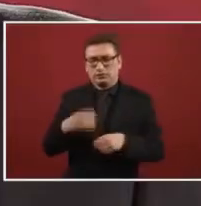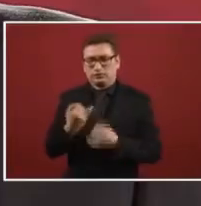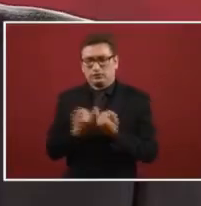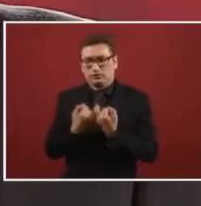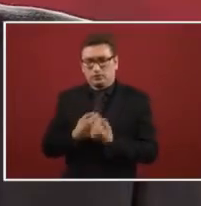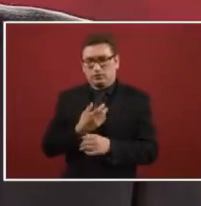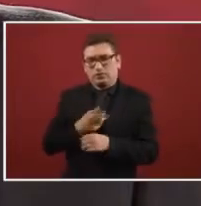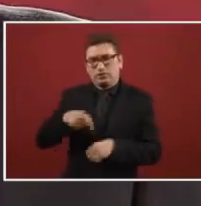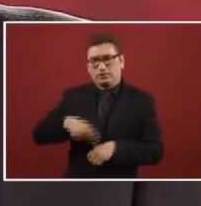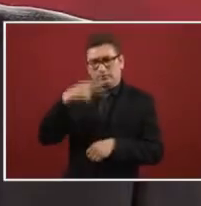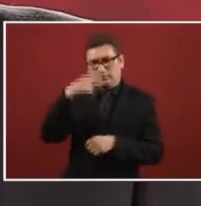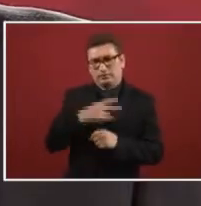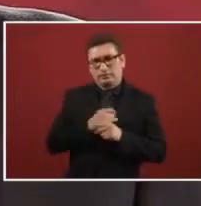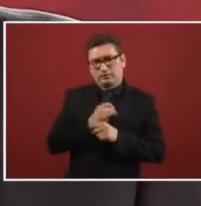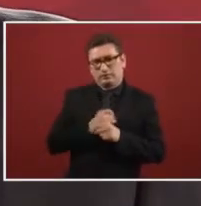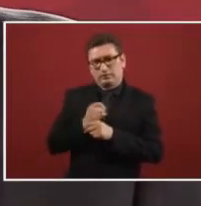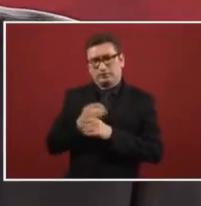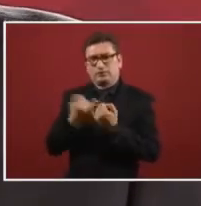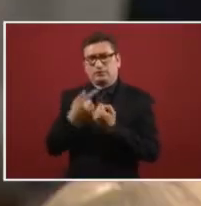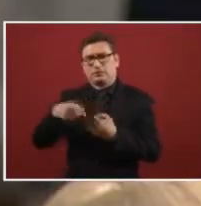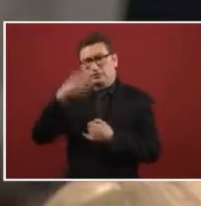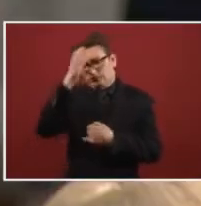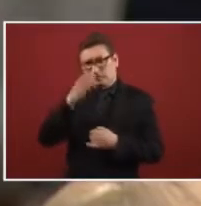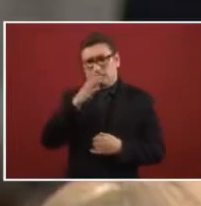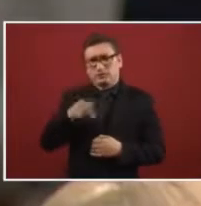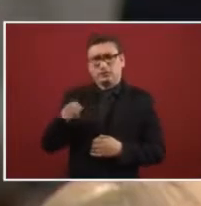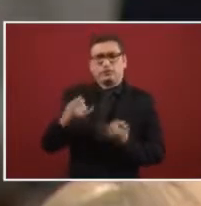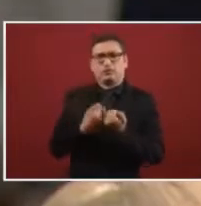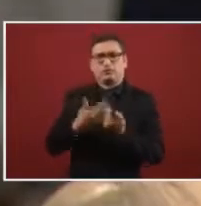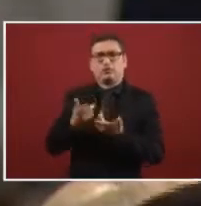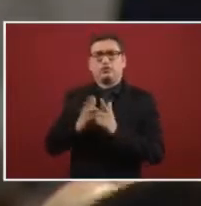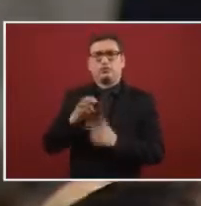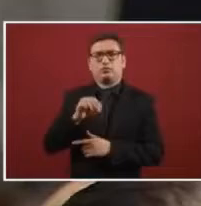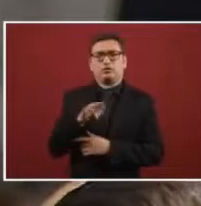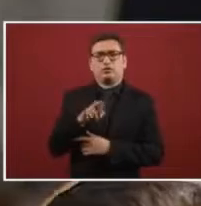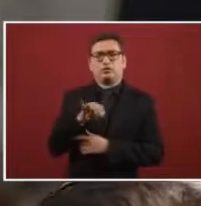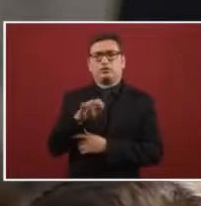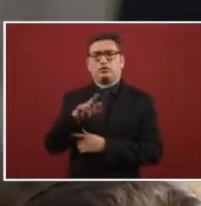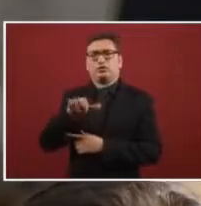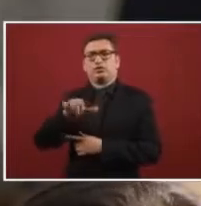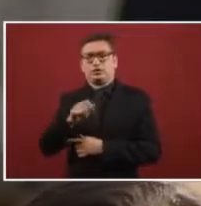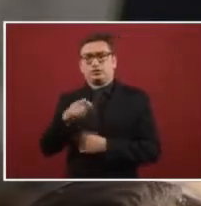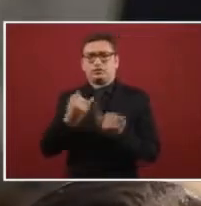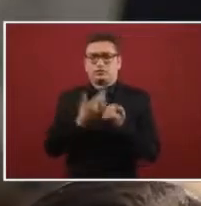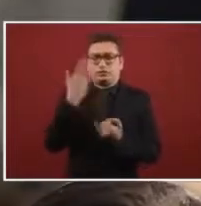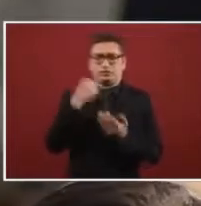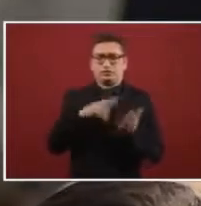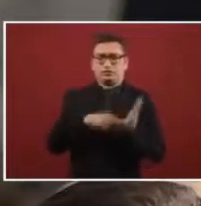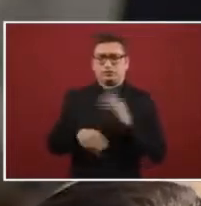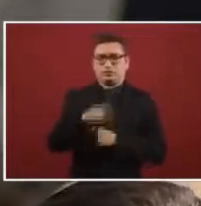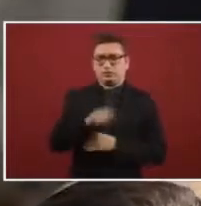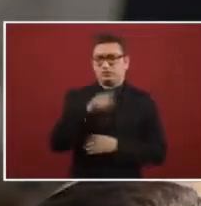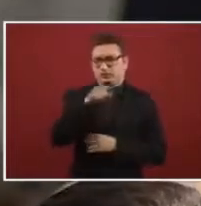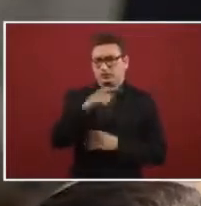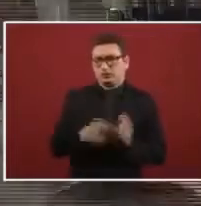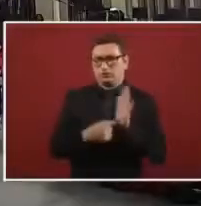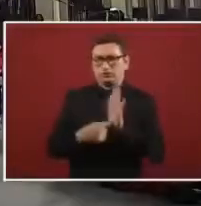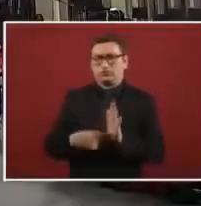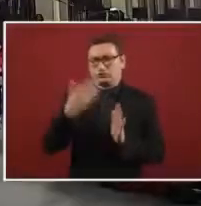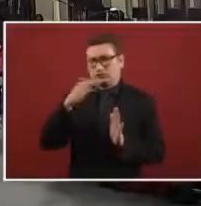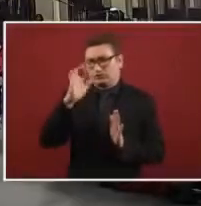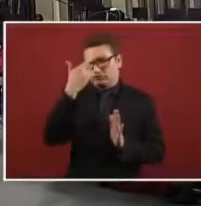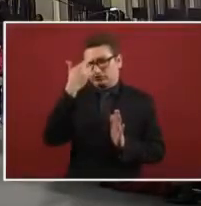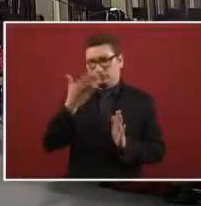like in the case of Coahuila. And you even presented